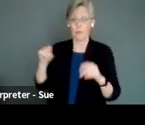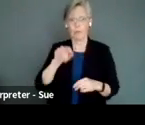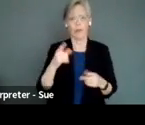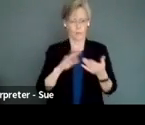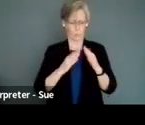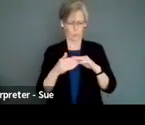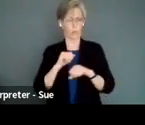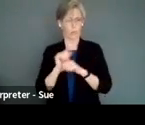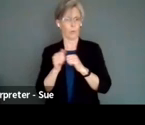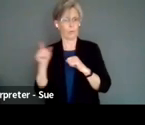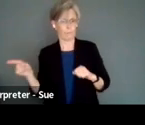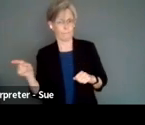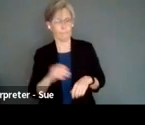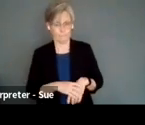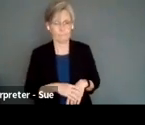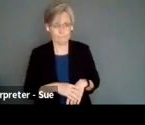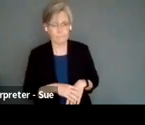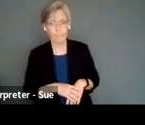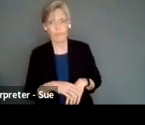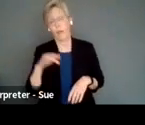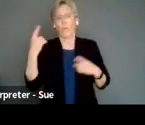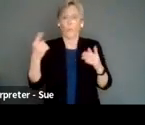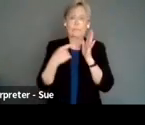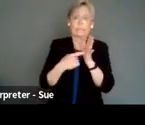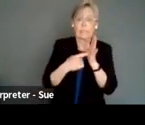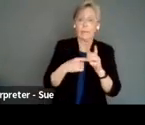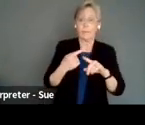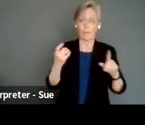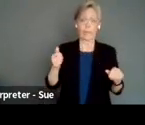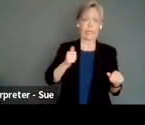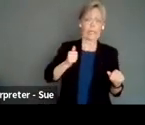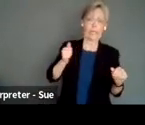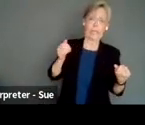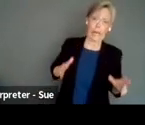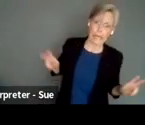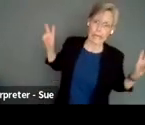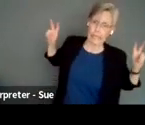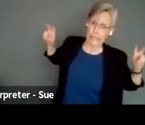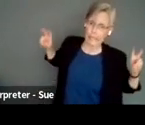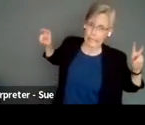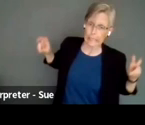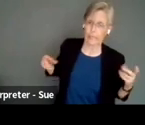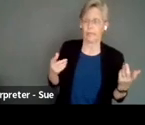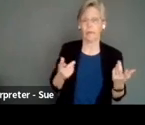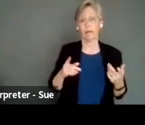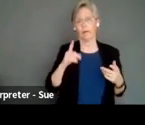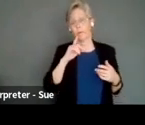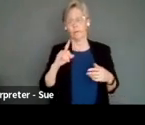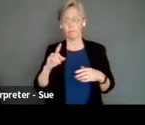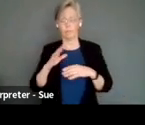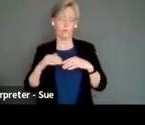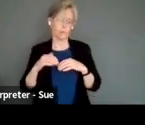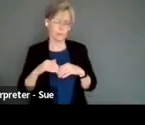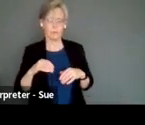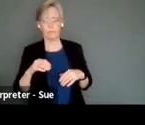that I've worked with, and so it's a, so it's just one example from a Canadian quote unquote, from a First Nation Métis Inuit example